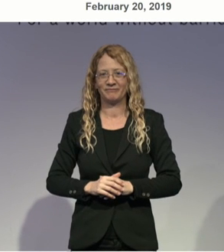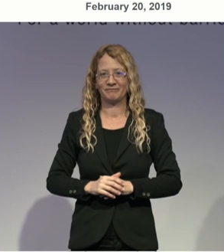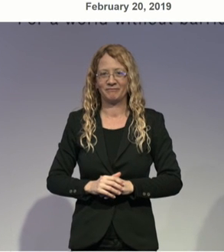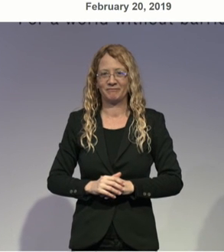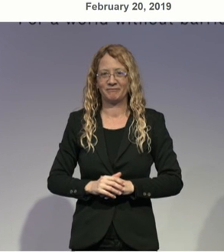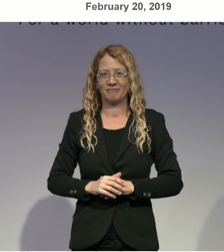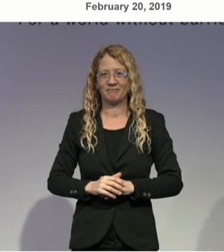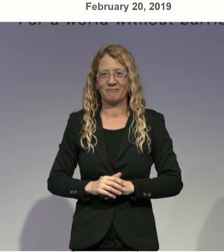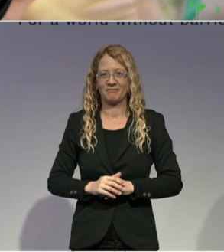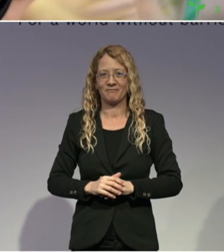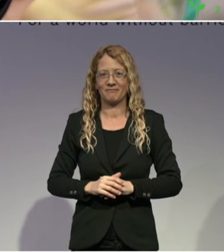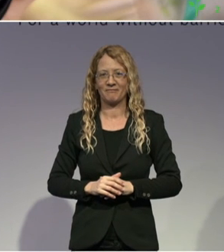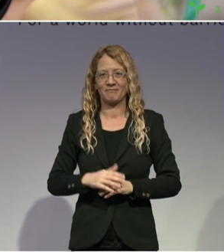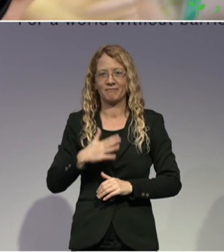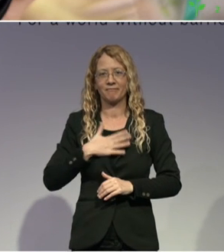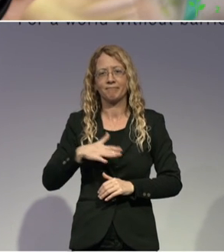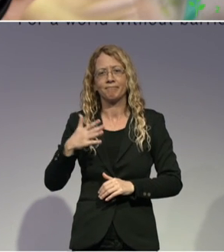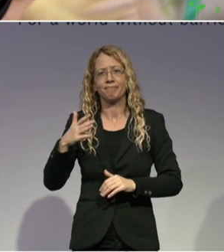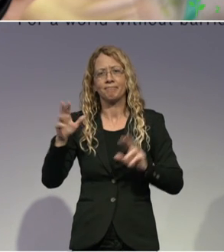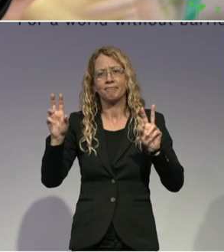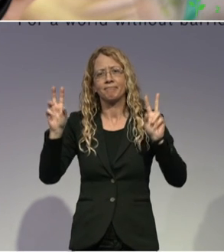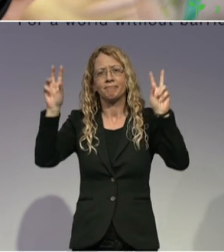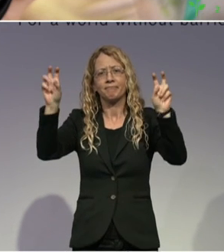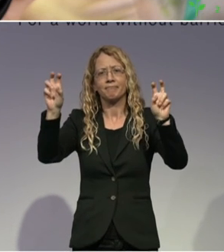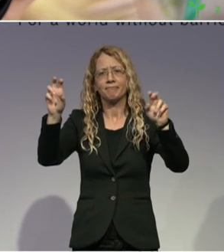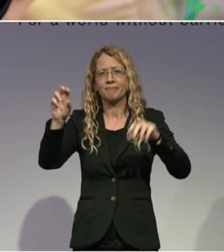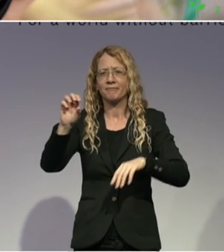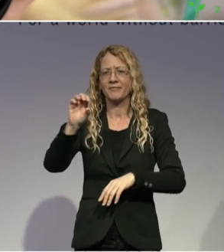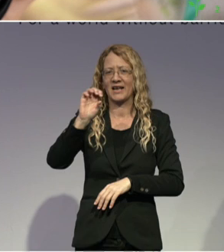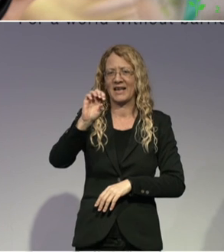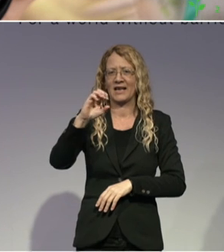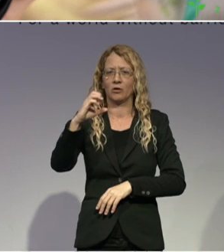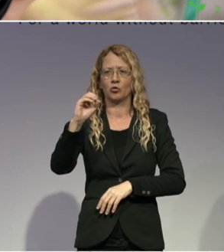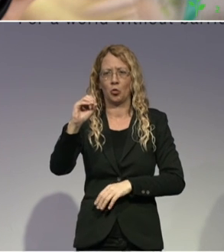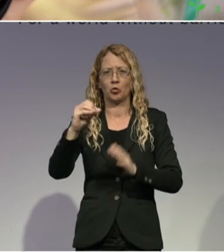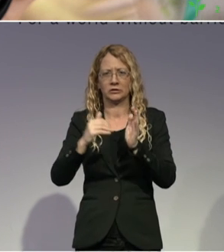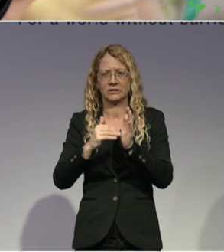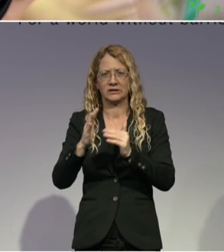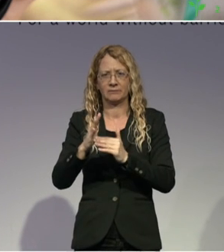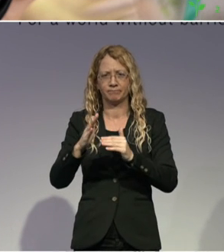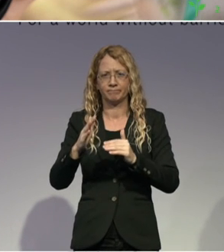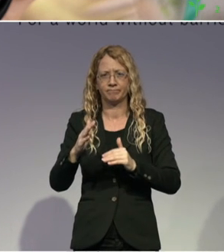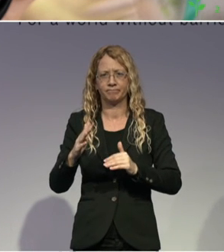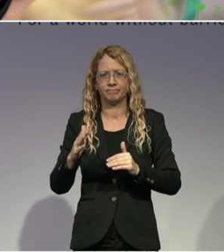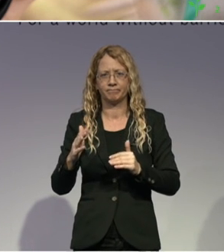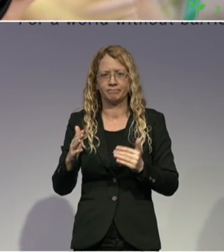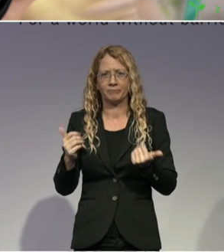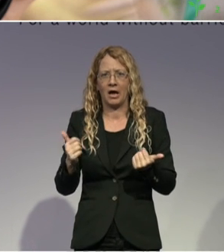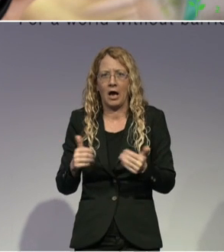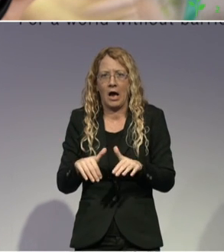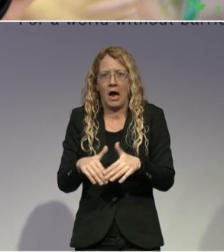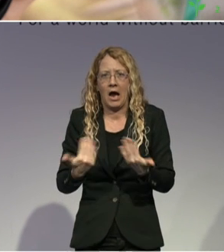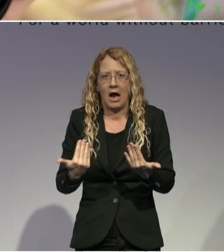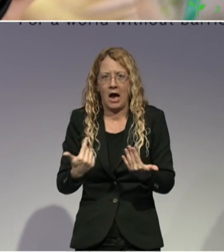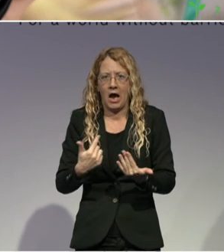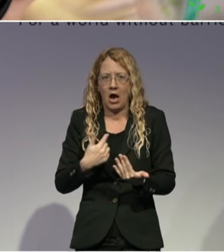an ecosystem, but started from a very personal story. So this is my son. This was Mario eight years ago.